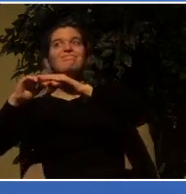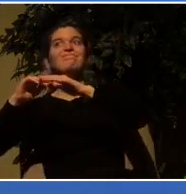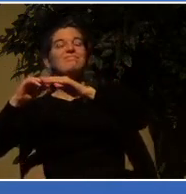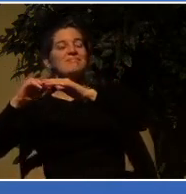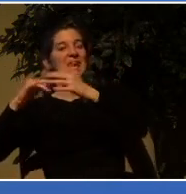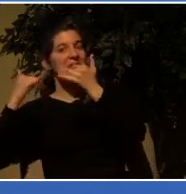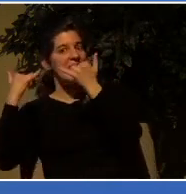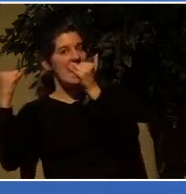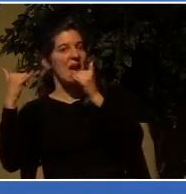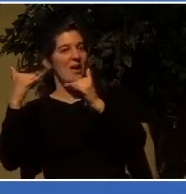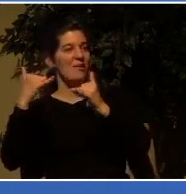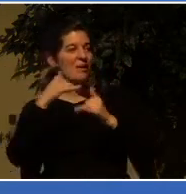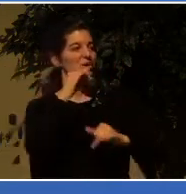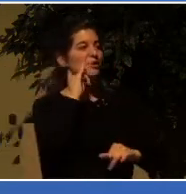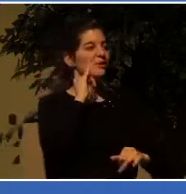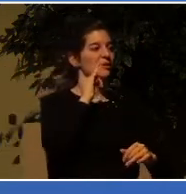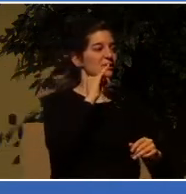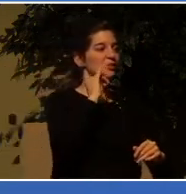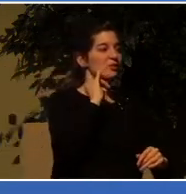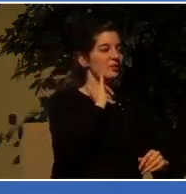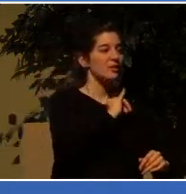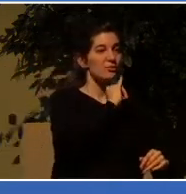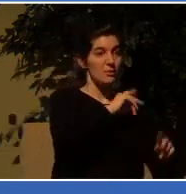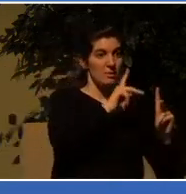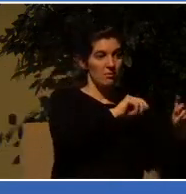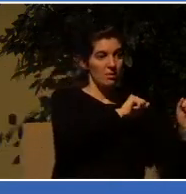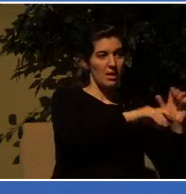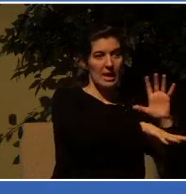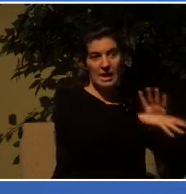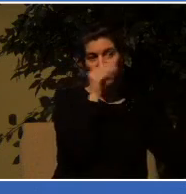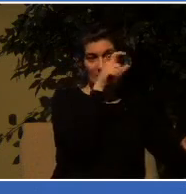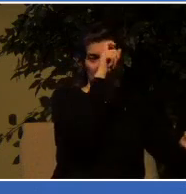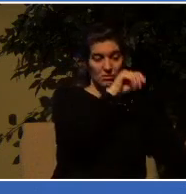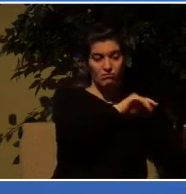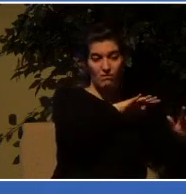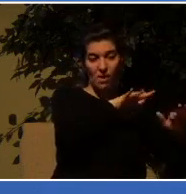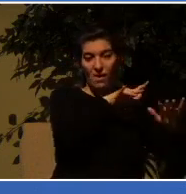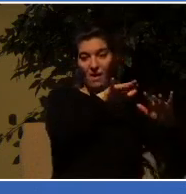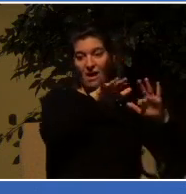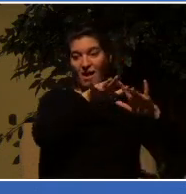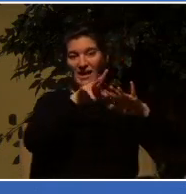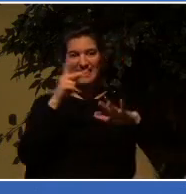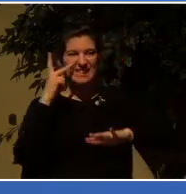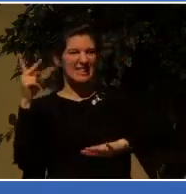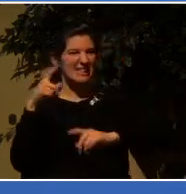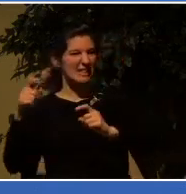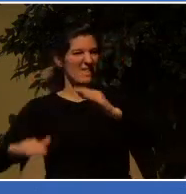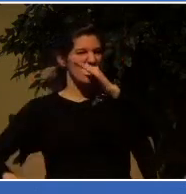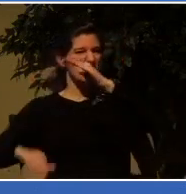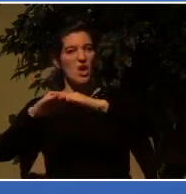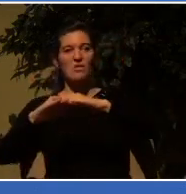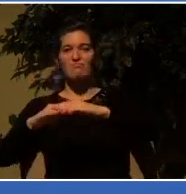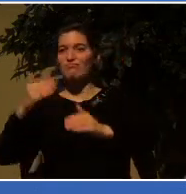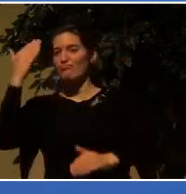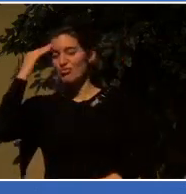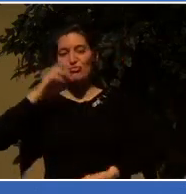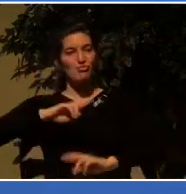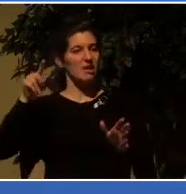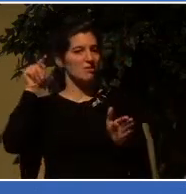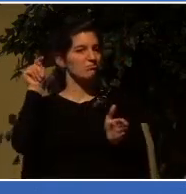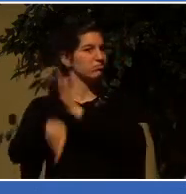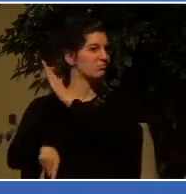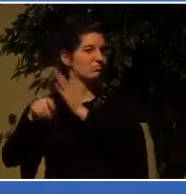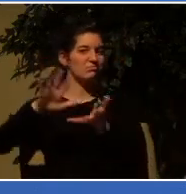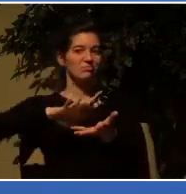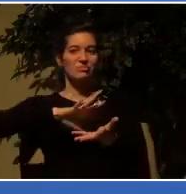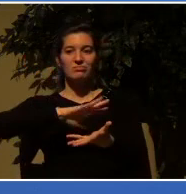don't cut it down it's going to destroy all of creation the judgment of God as I've often